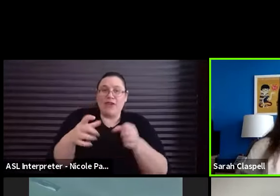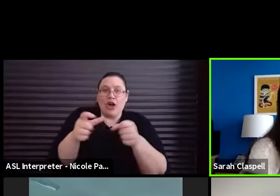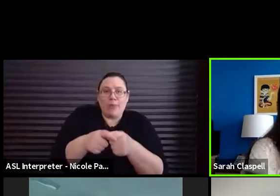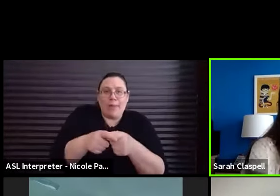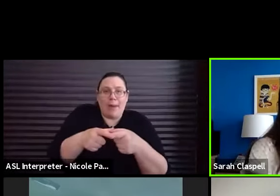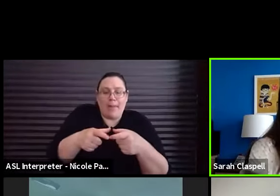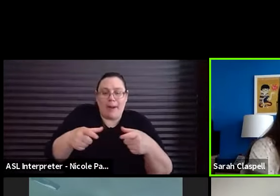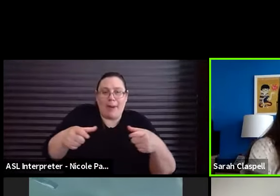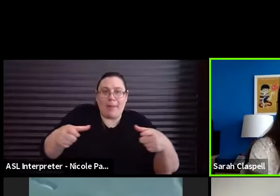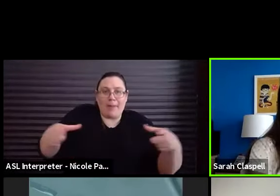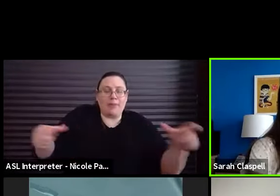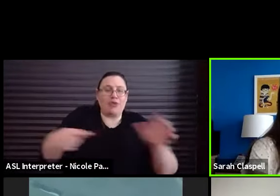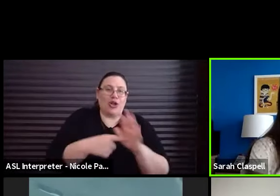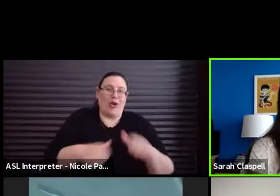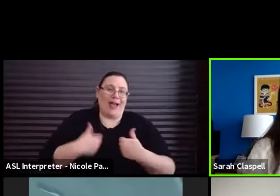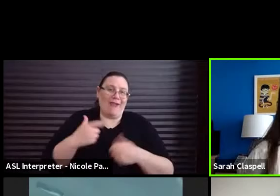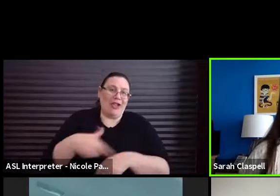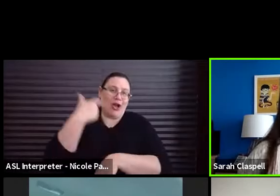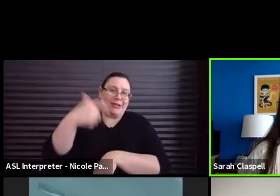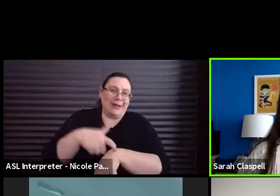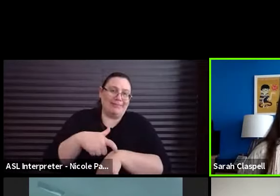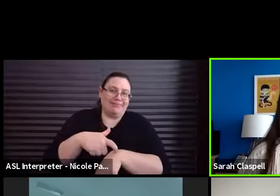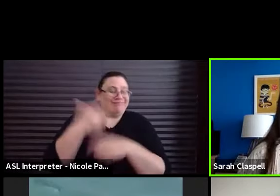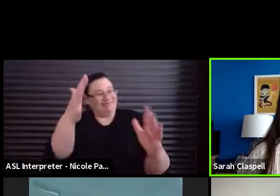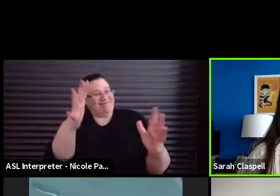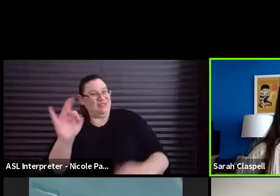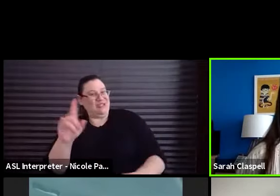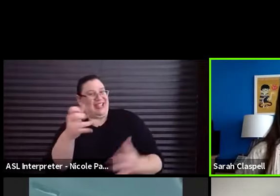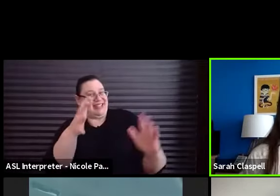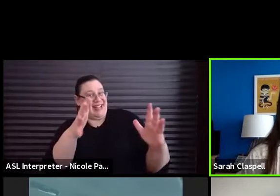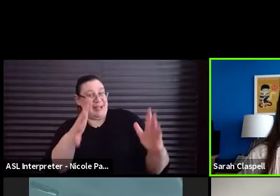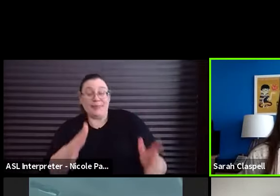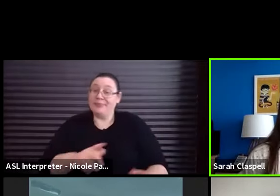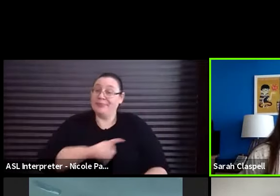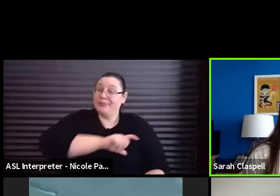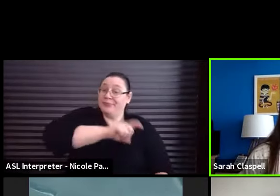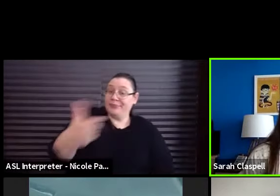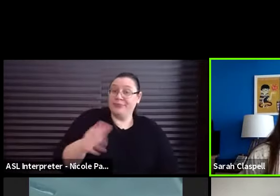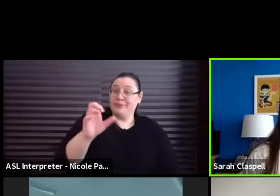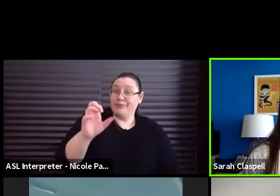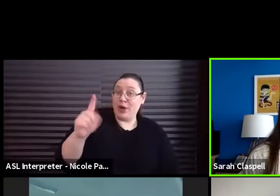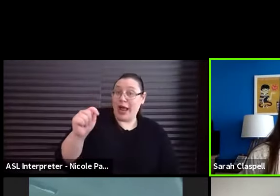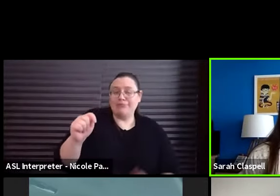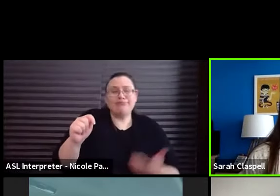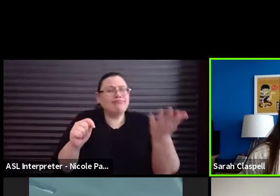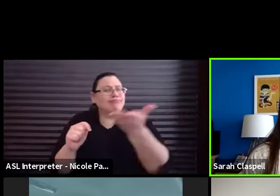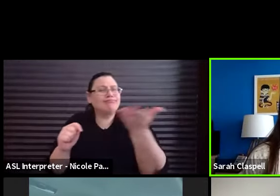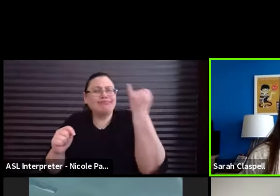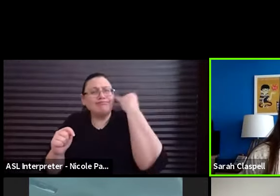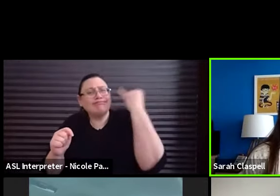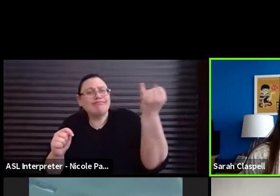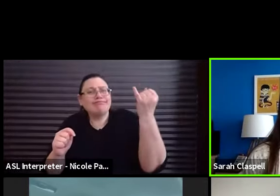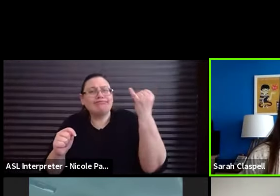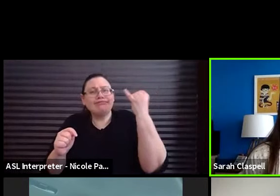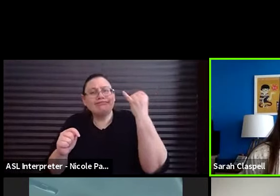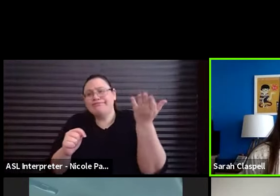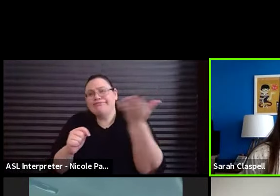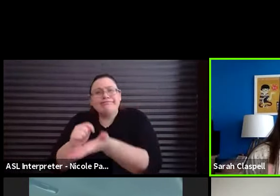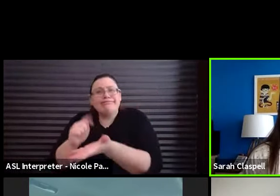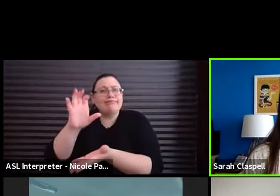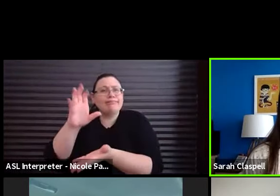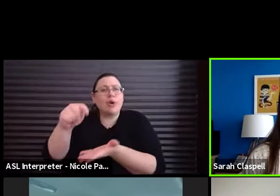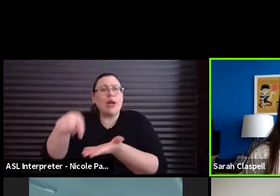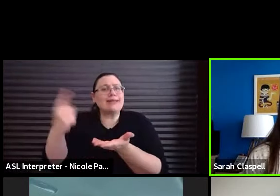Give it up for Juliet. And Brent, you're up. Let's give Brent a premise, something unusual. He